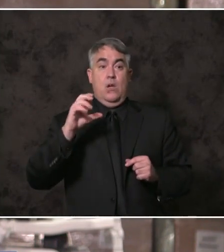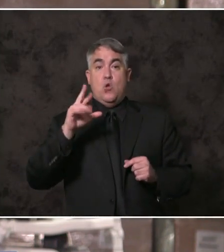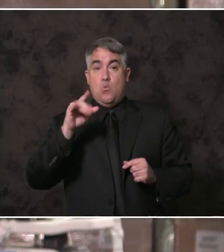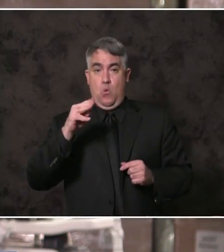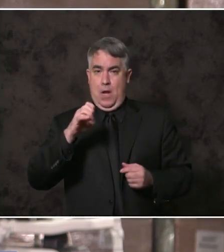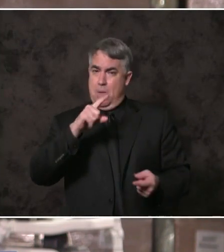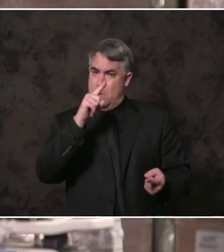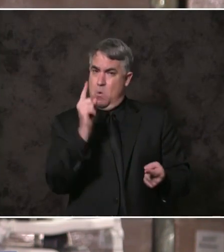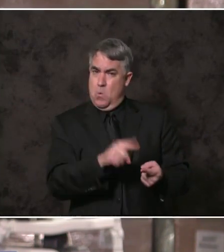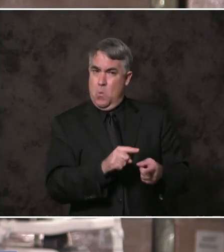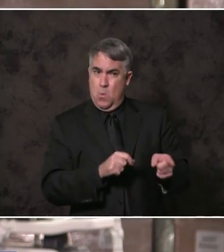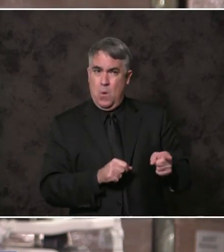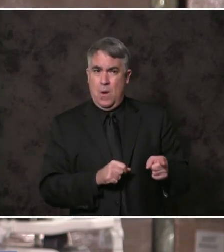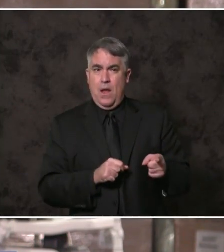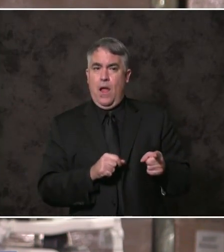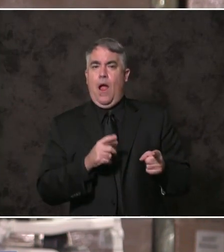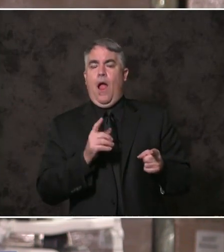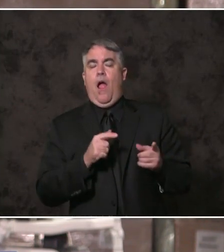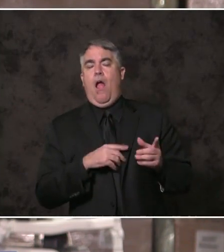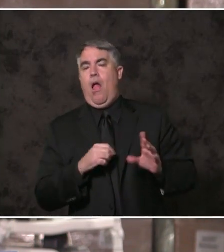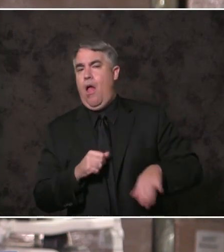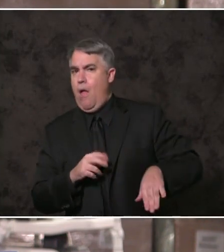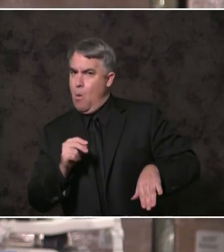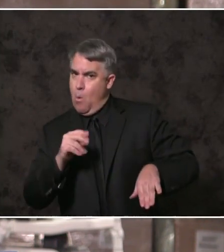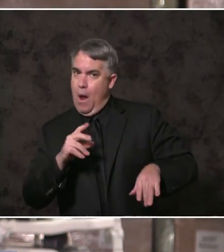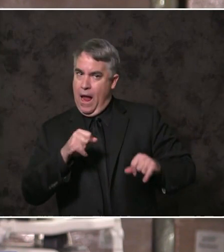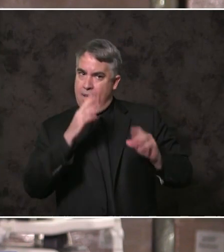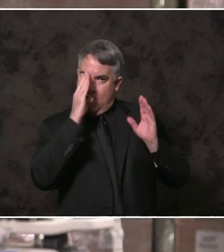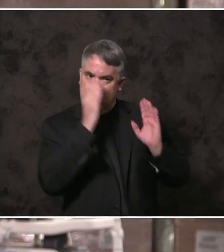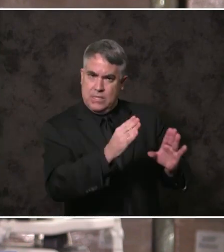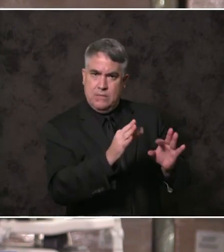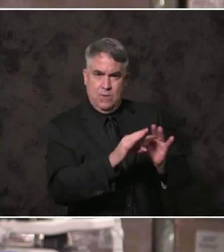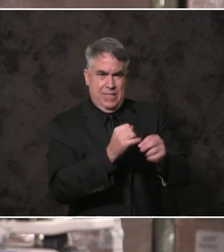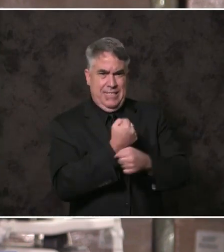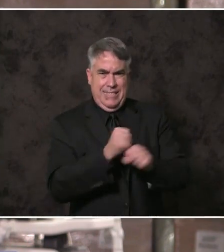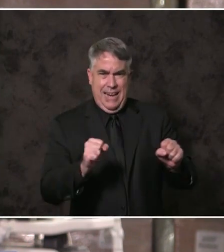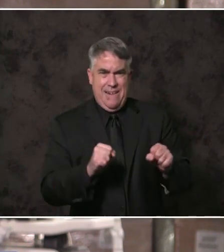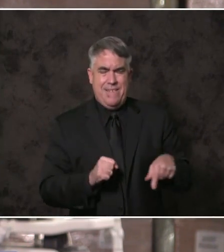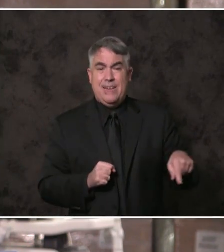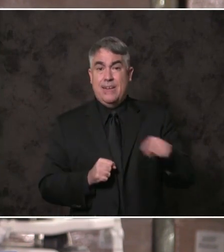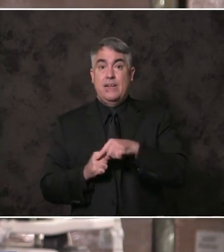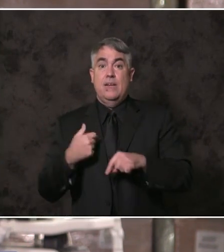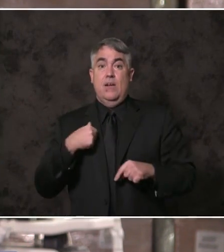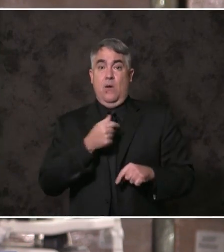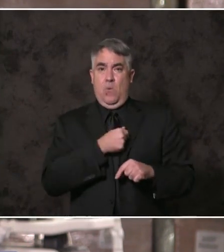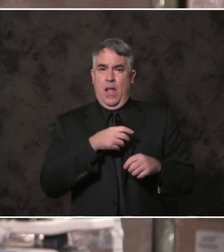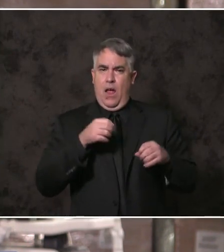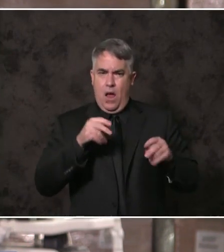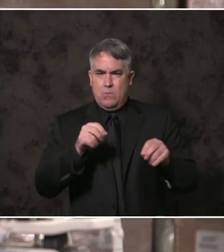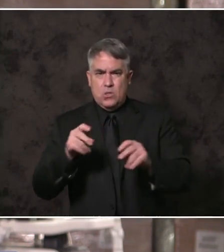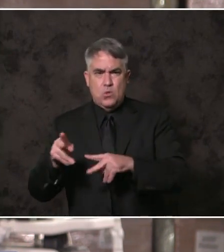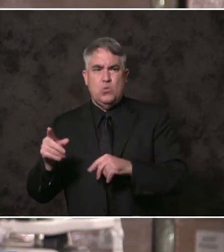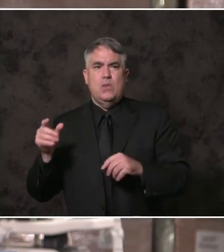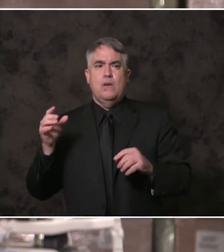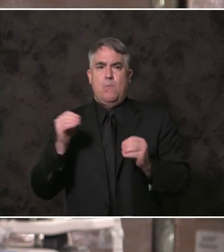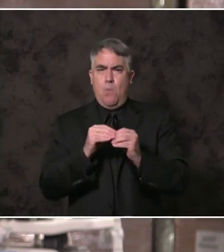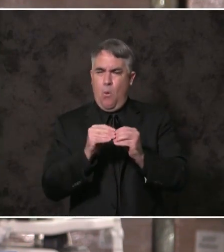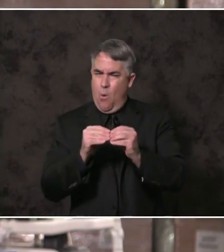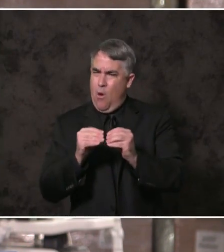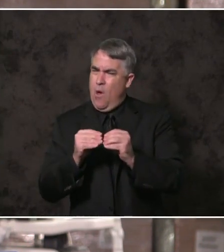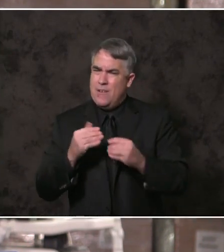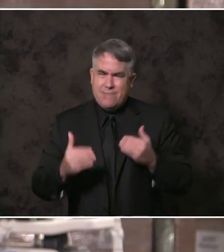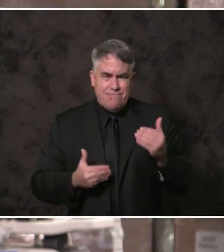lose our focus on public safety. But we have an opportunity to do more. Making